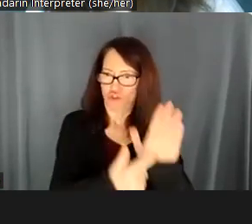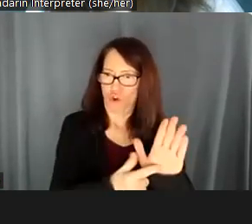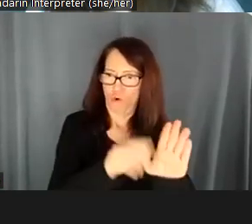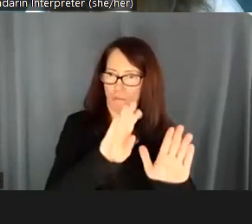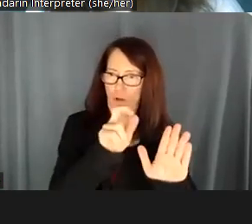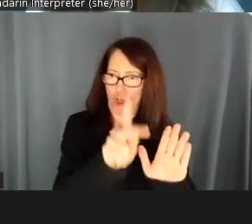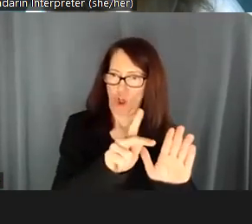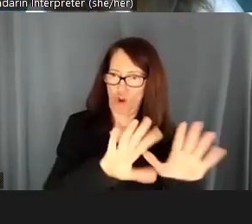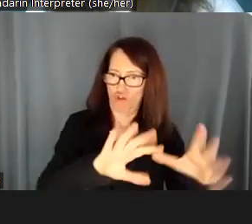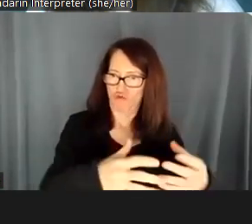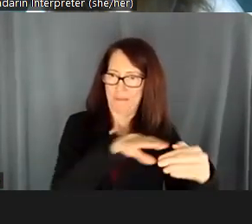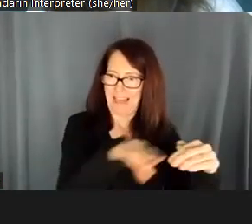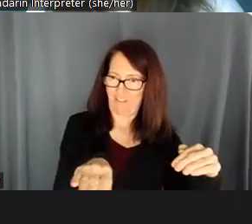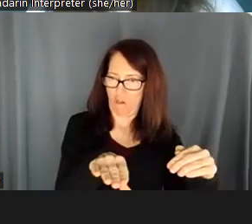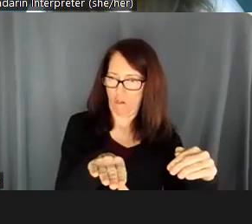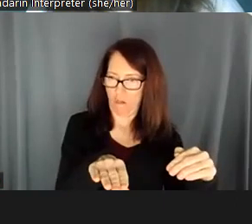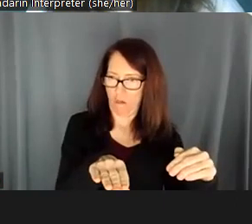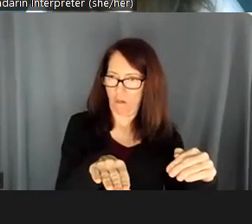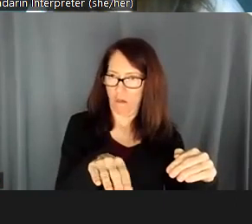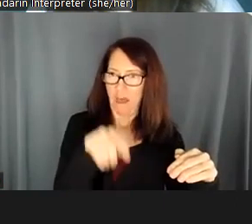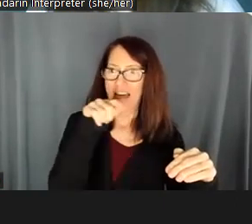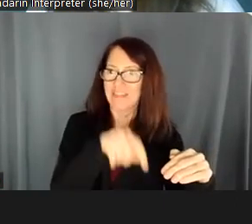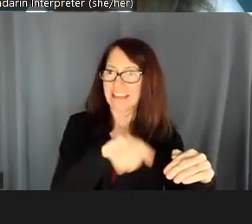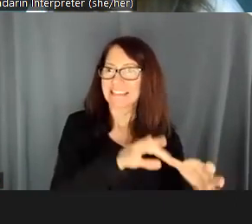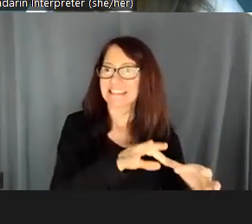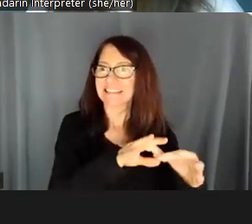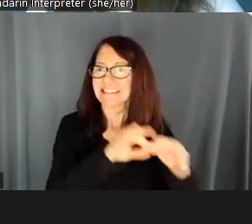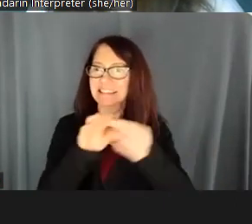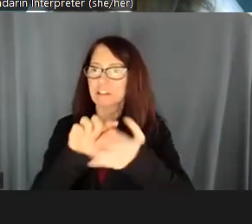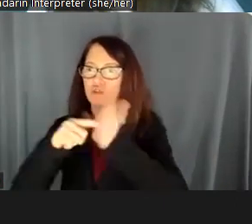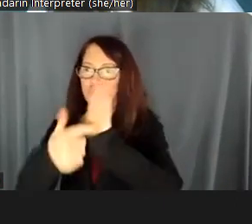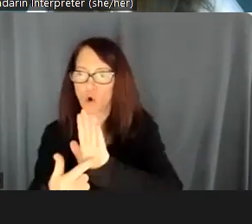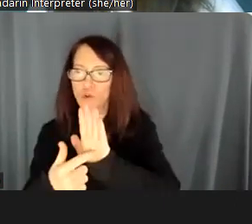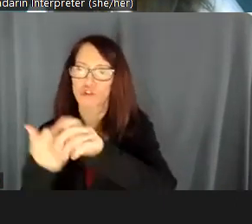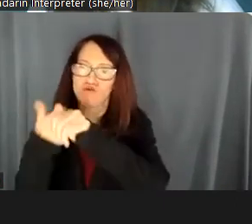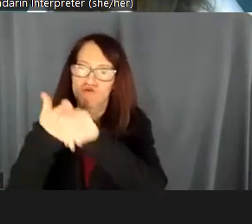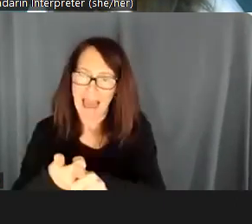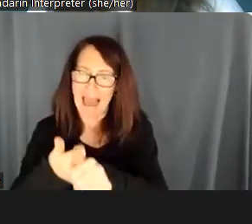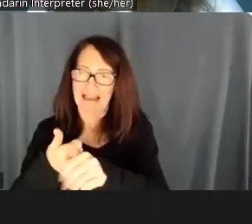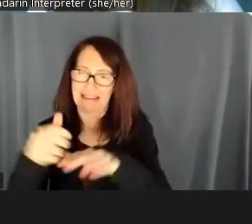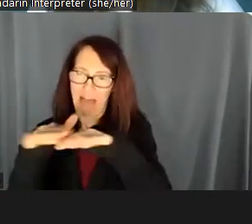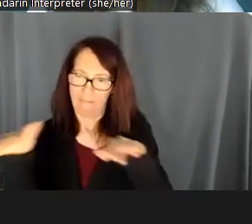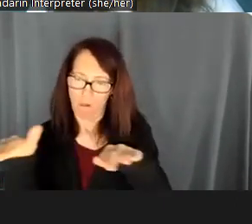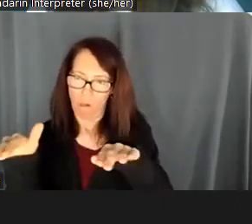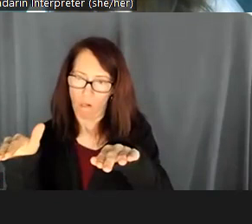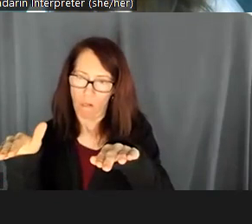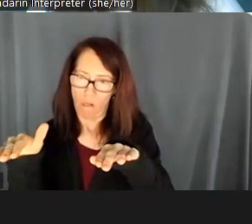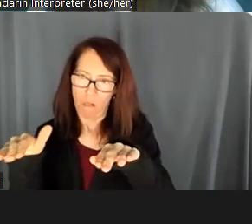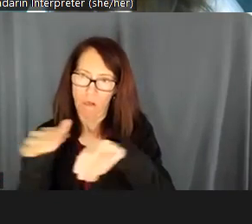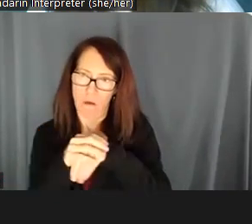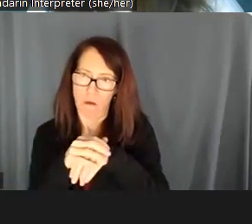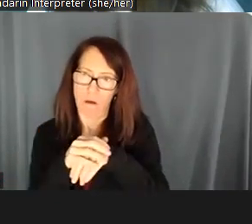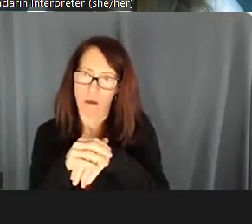what there is at a track level. So I think that raises issues of